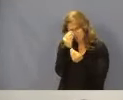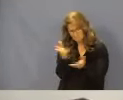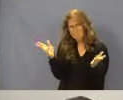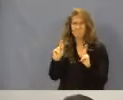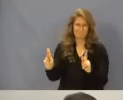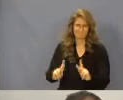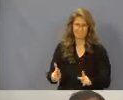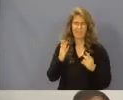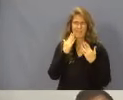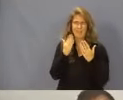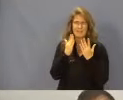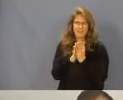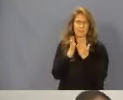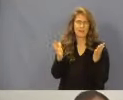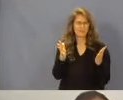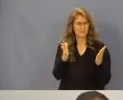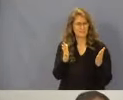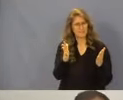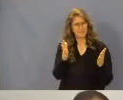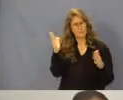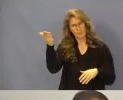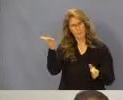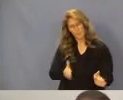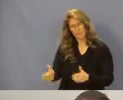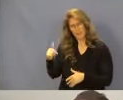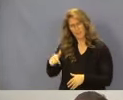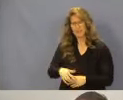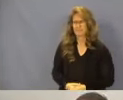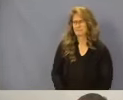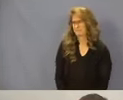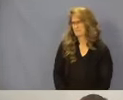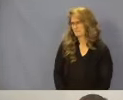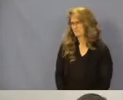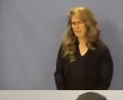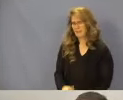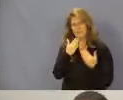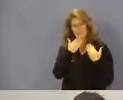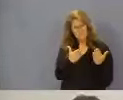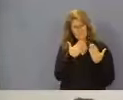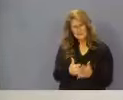taking the time to prepare all this. No problem. Thanks. Thank you.